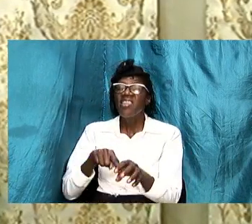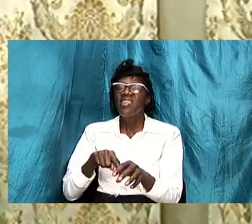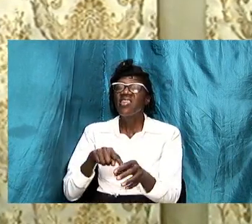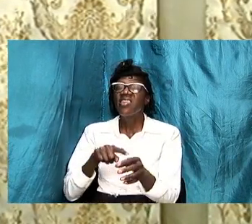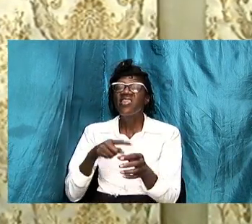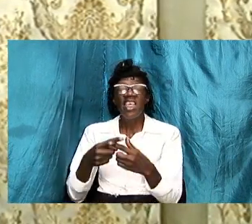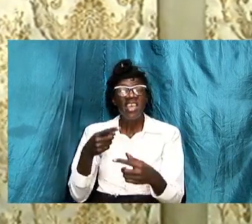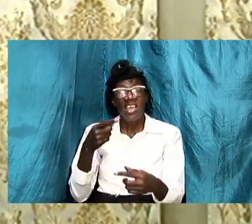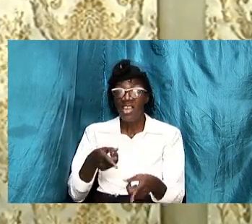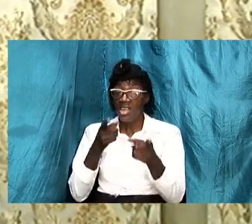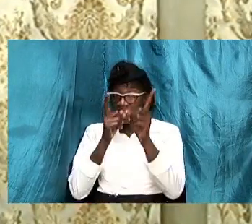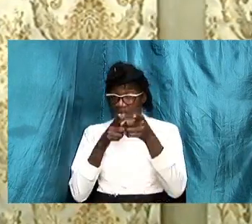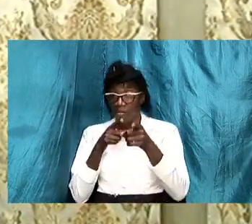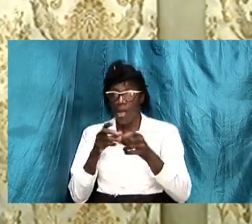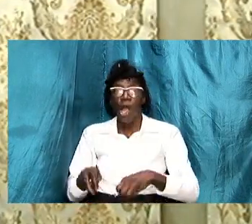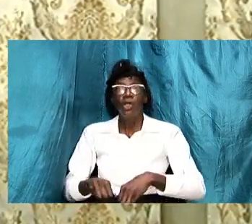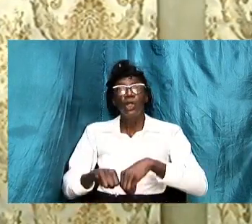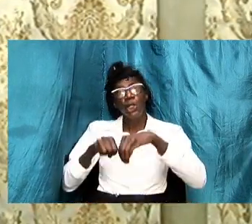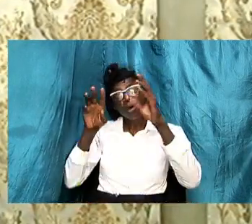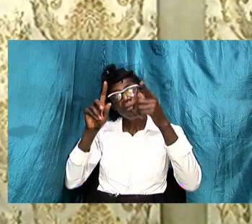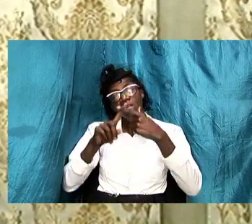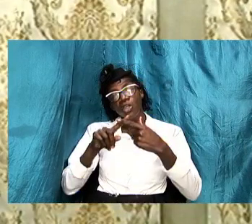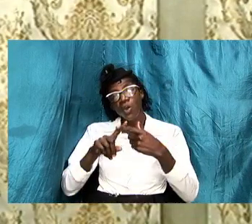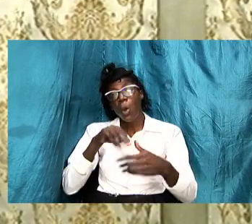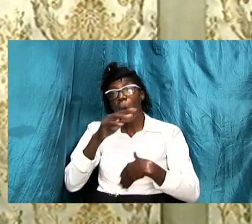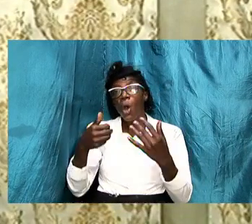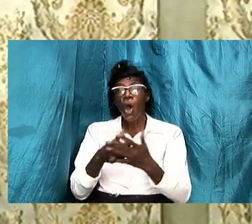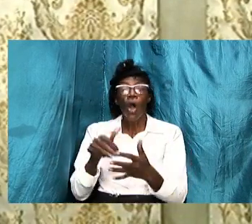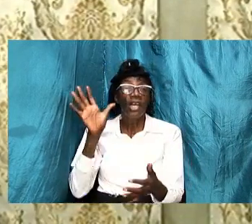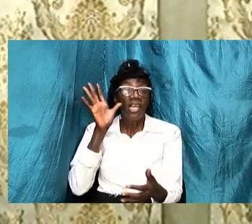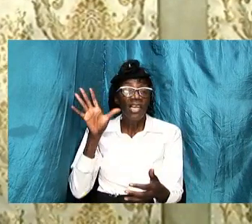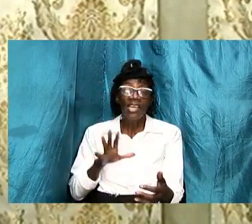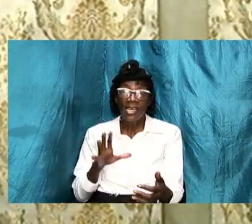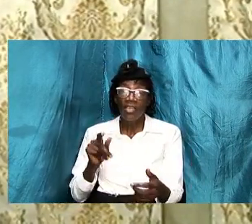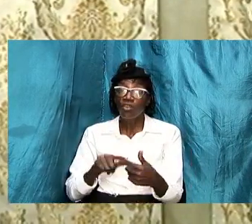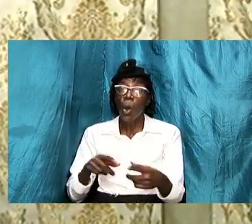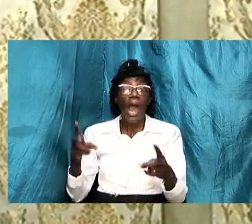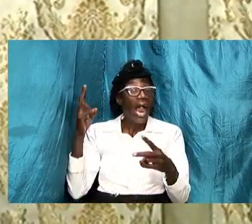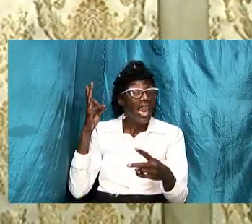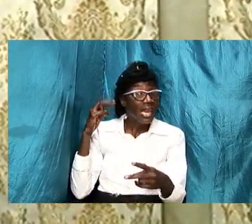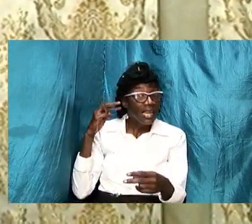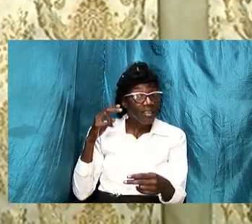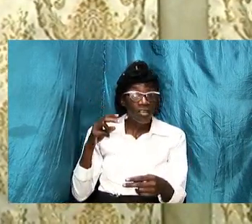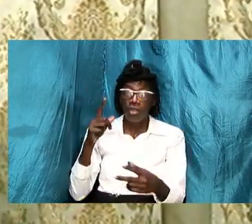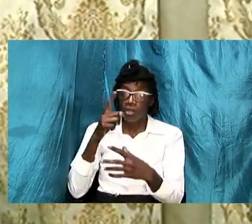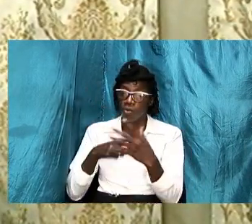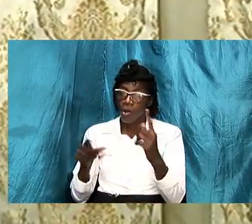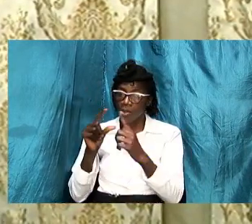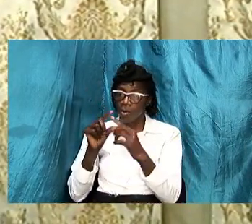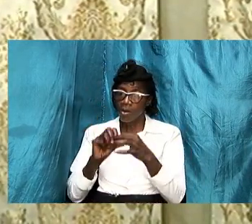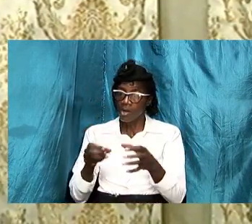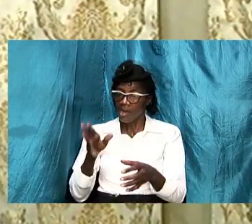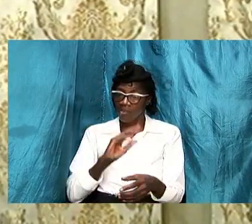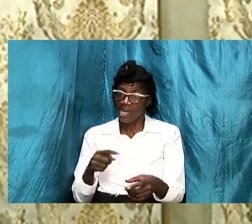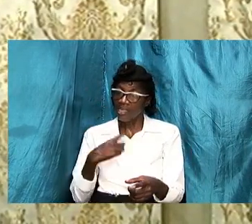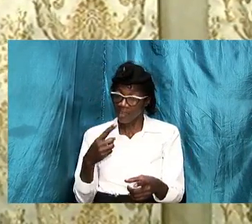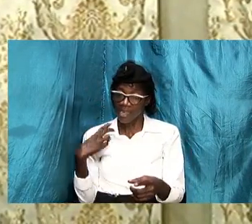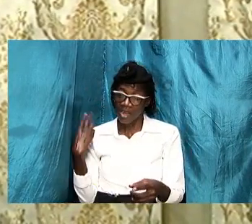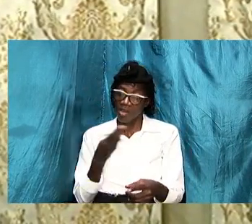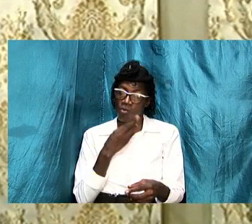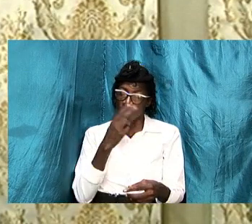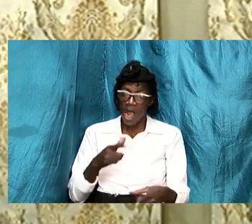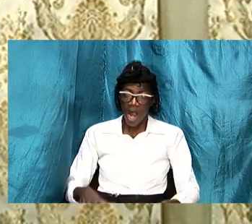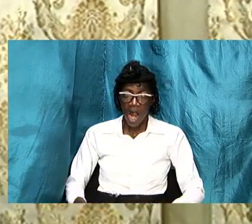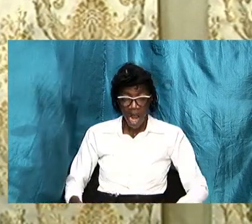to all our ladies to take heed to what the word of god says now we are living in a